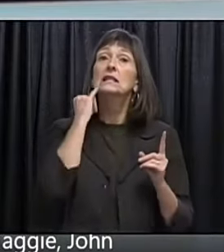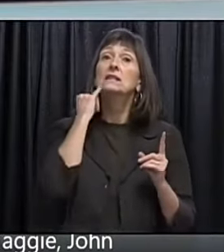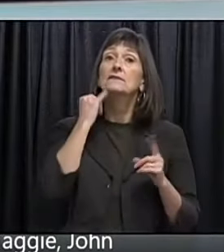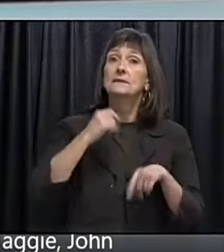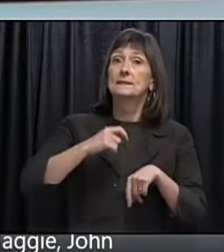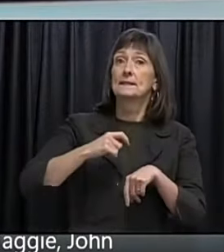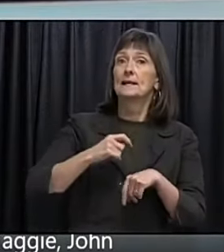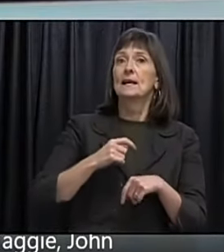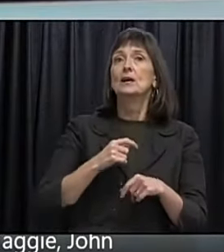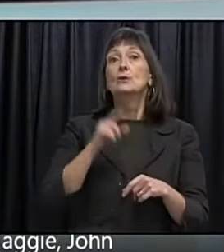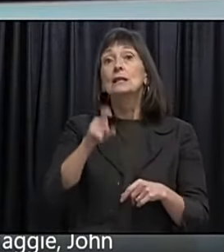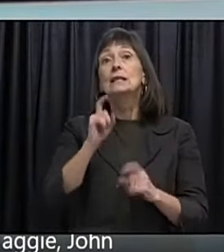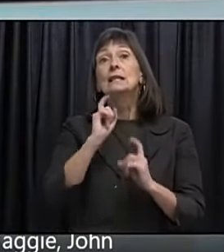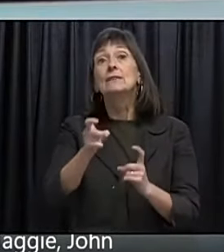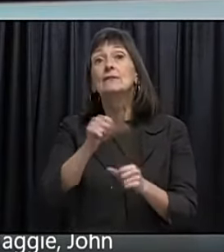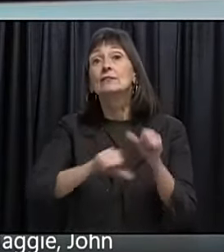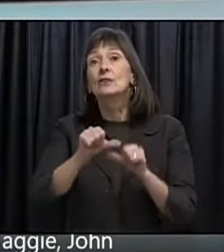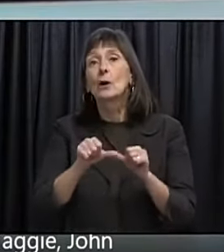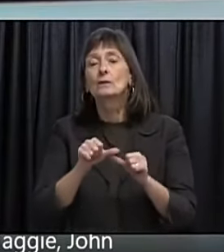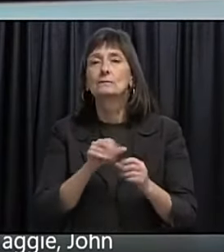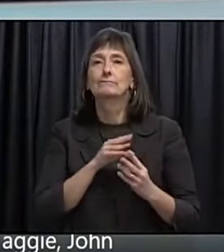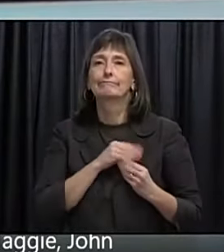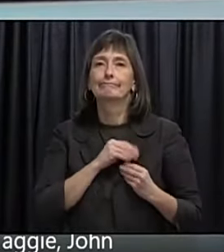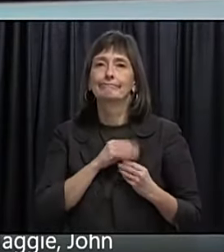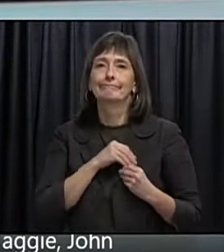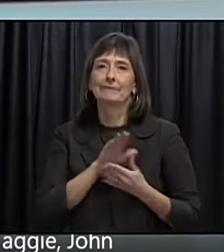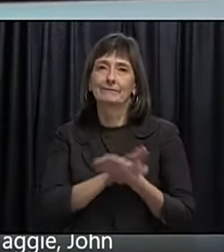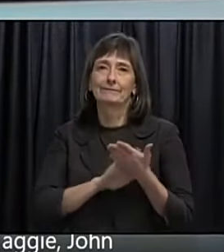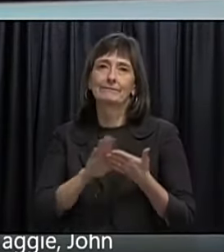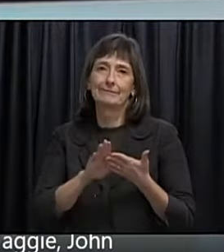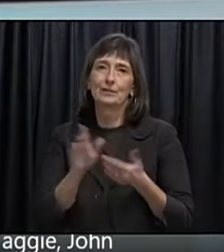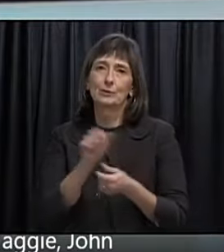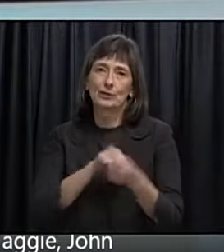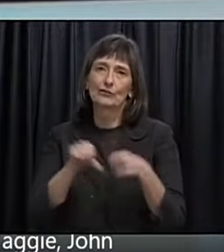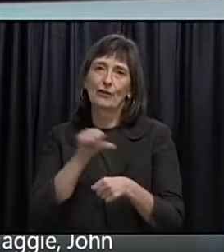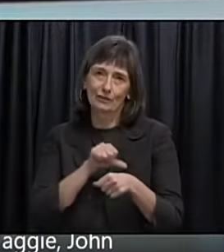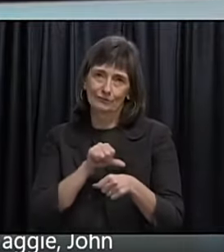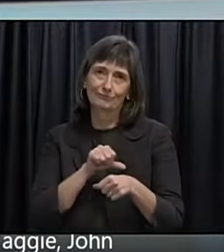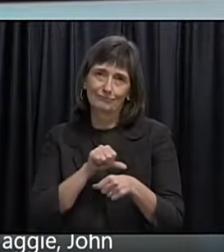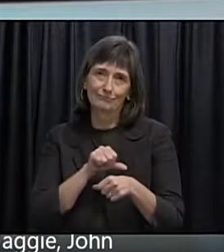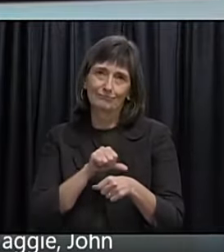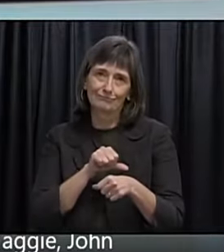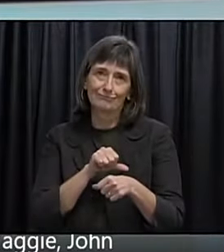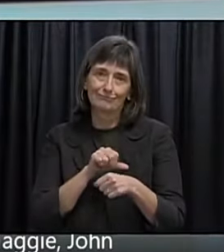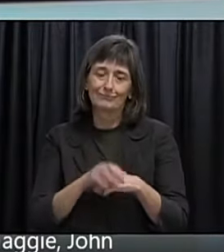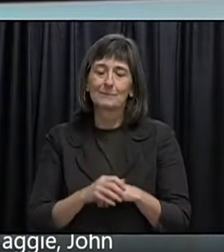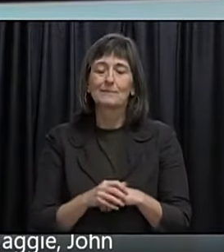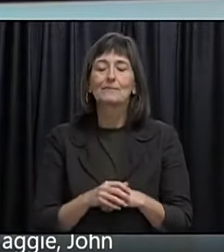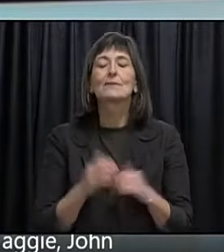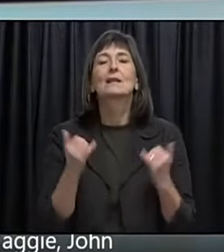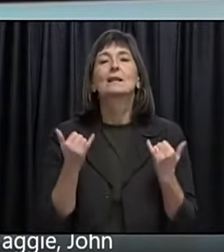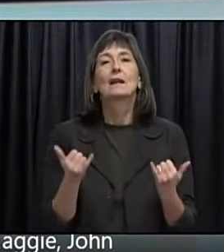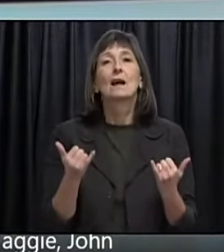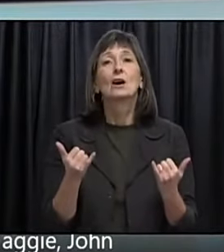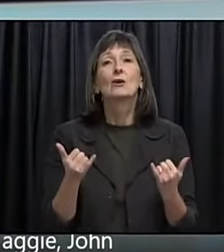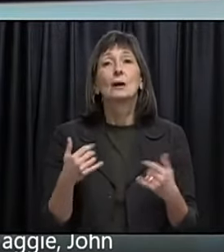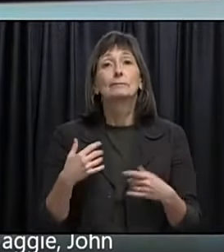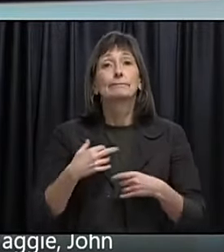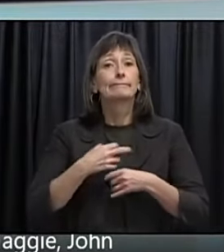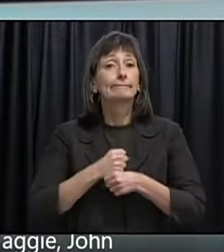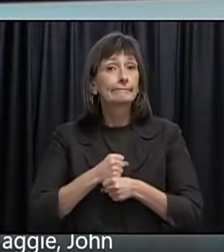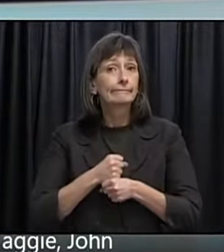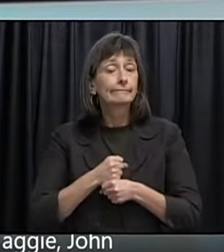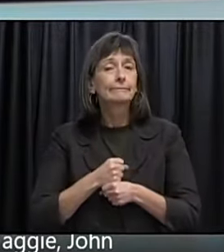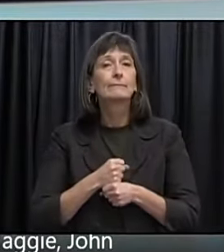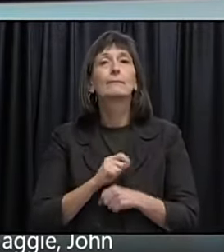of kindness. Is the one. We can all give. At really very little expense. To everybody. And so. With that. I'll. Draw this portion. To